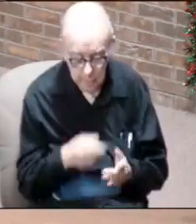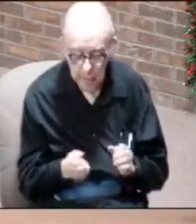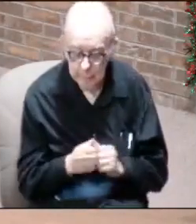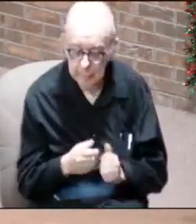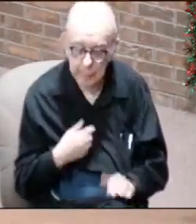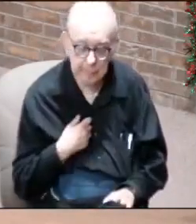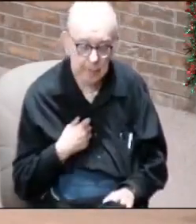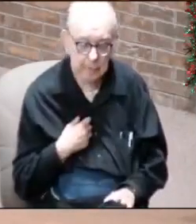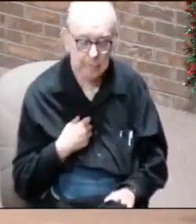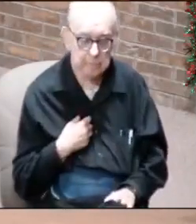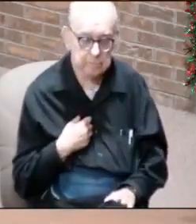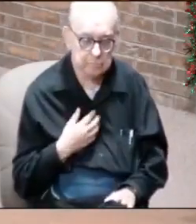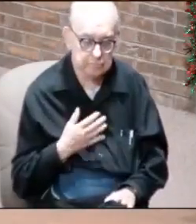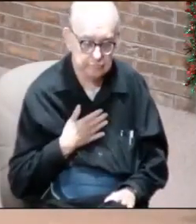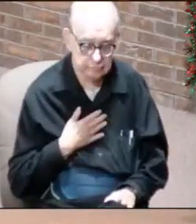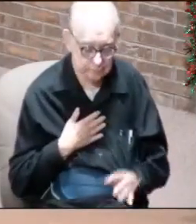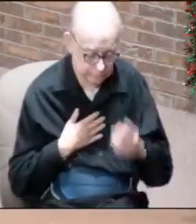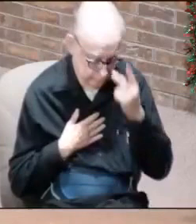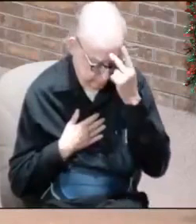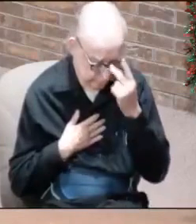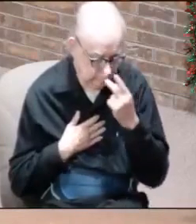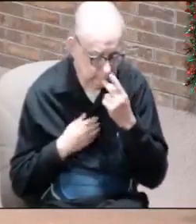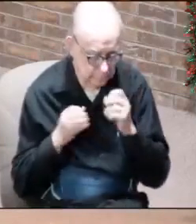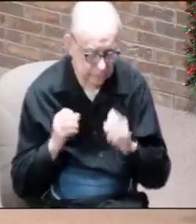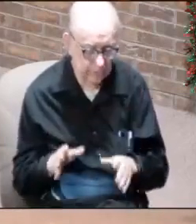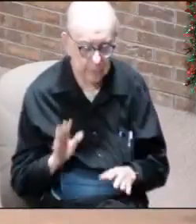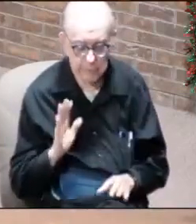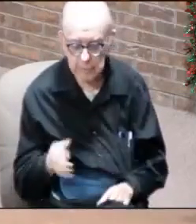when my parents lost their patience.